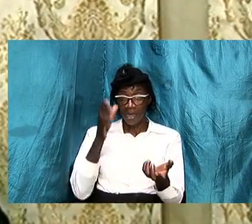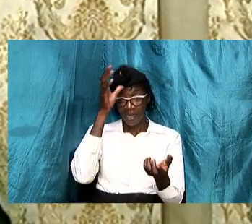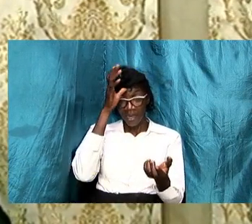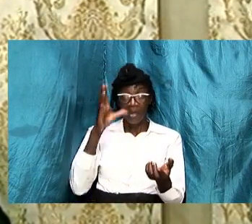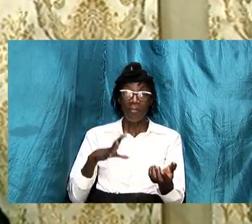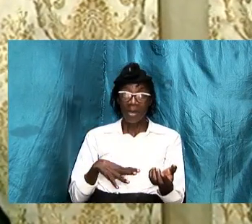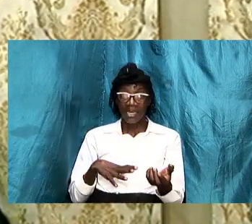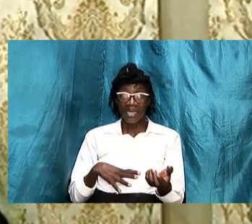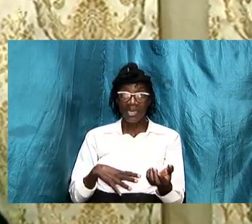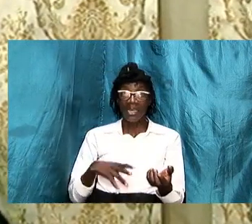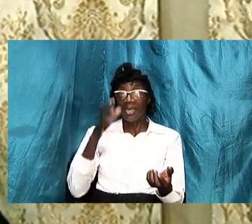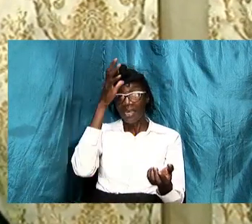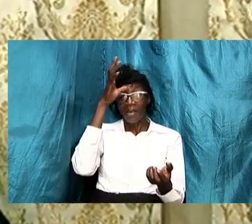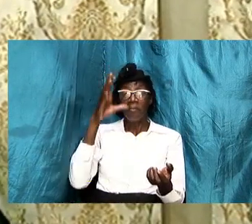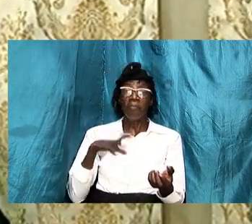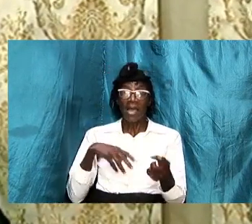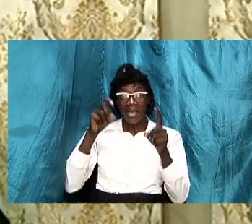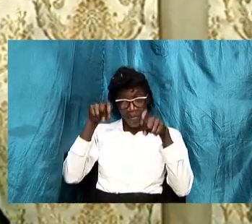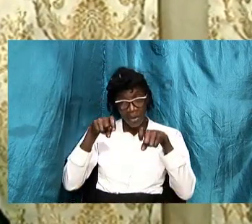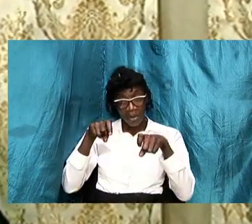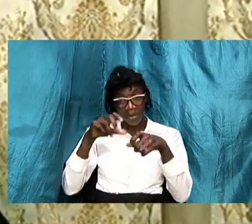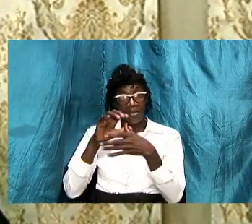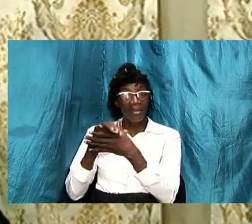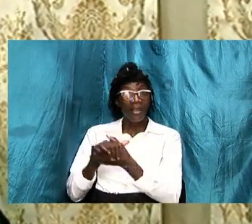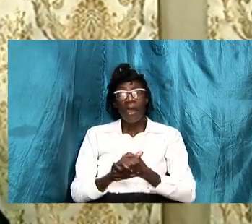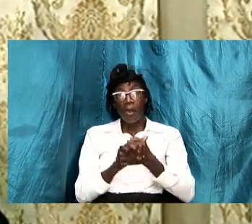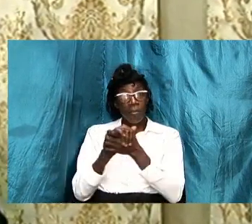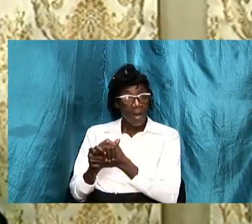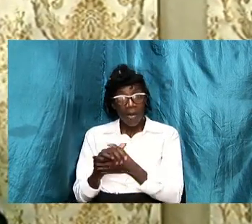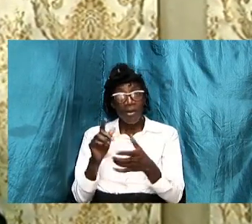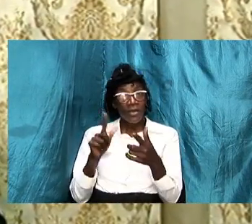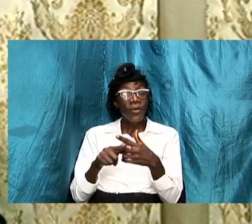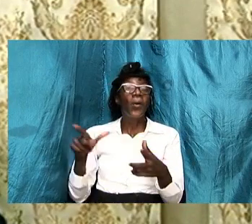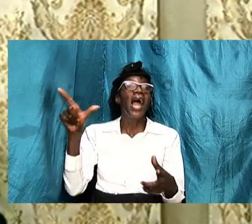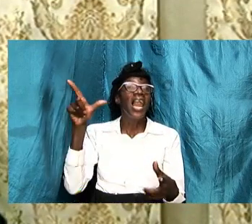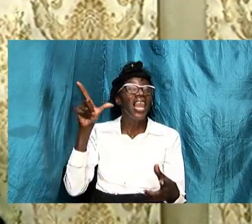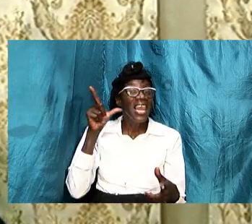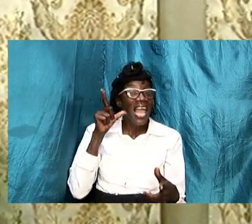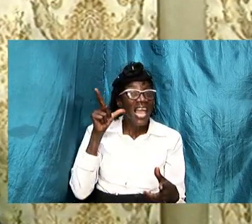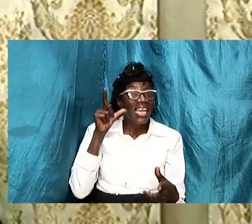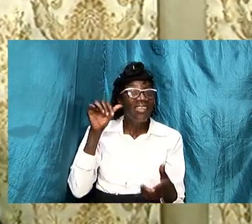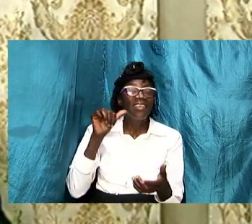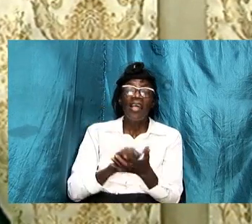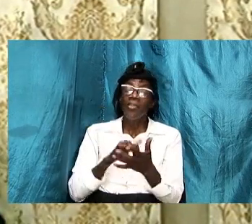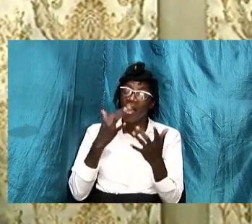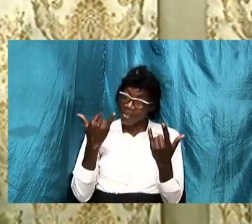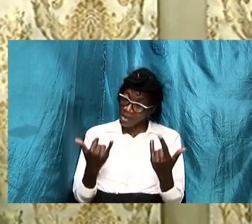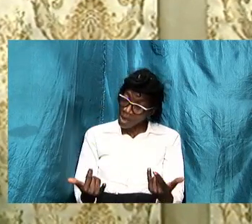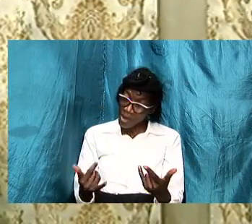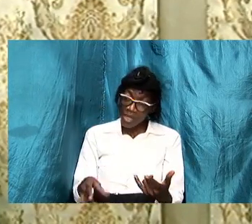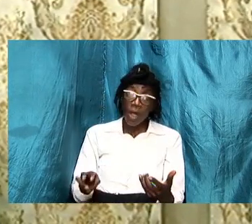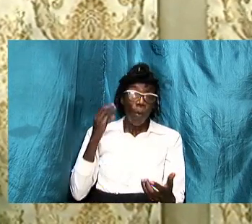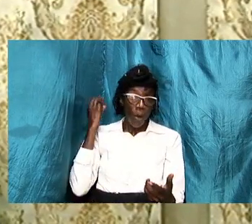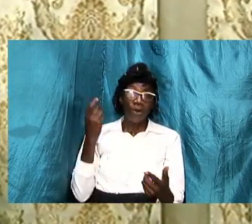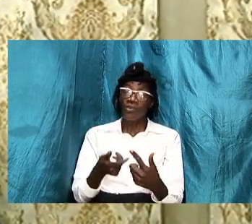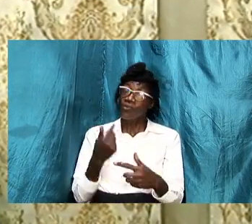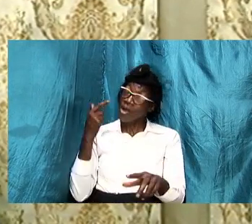men must married be married to ladies that's how it was from the beginning